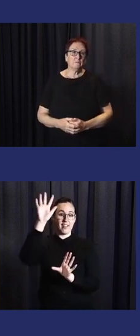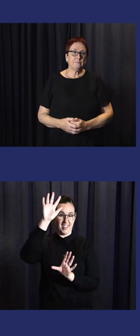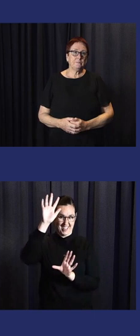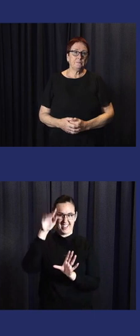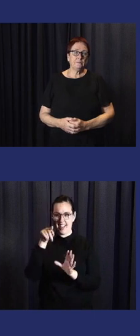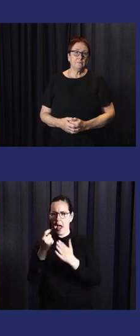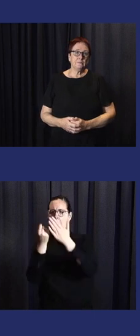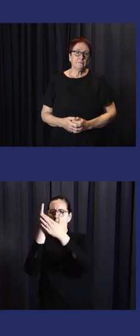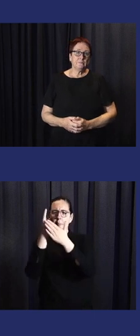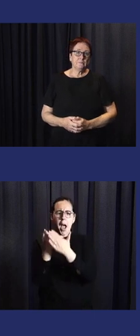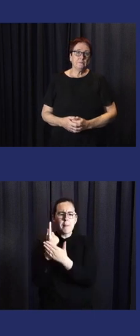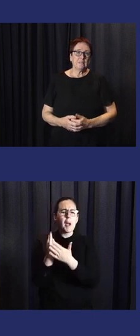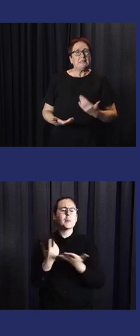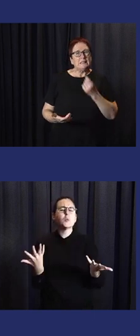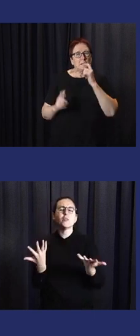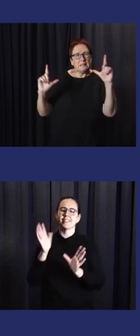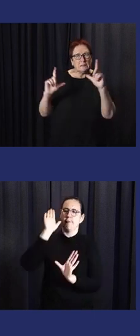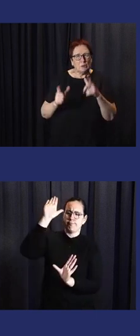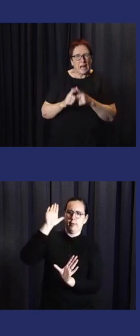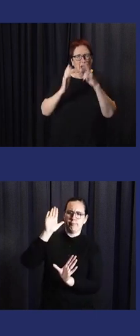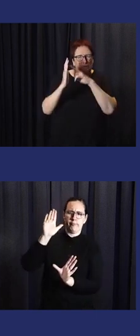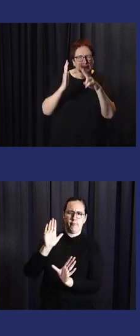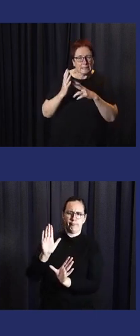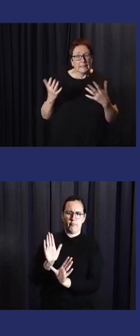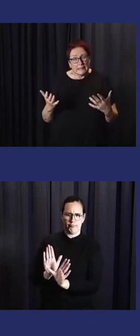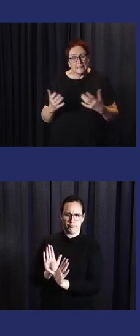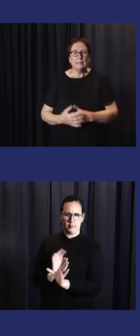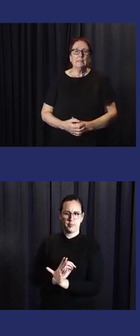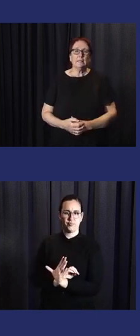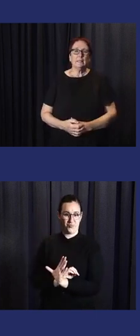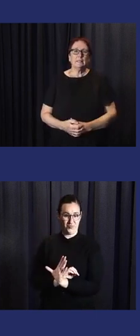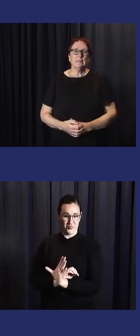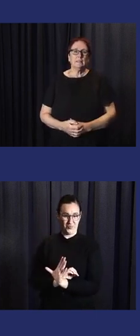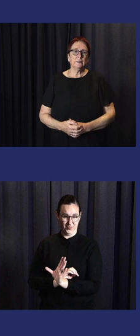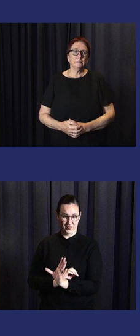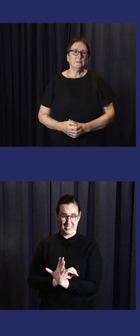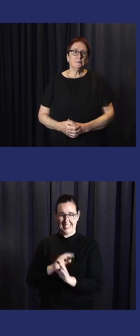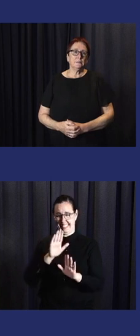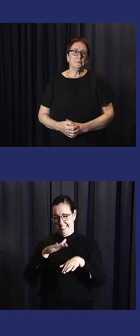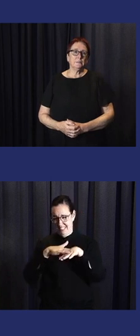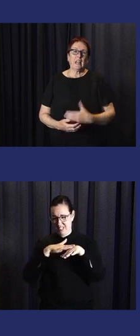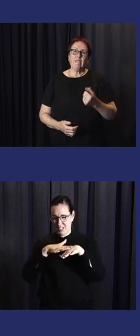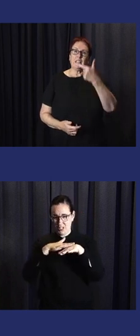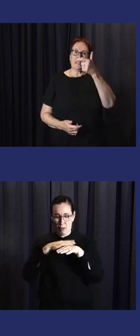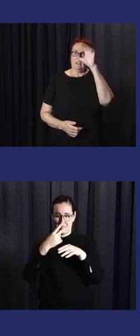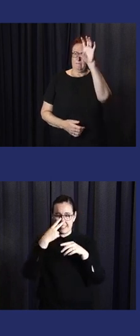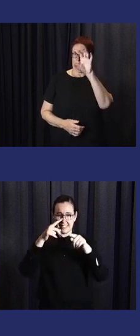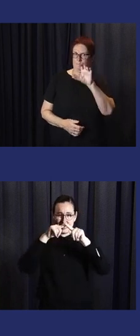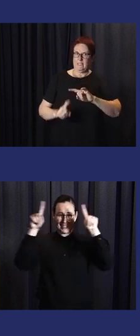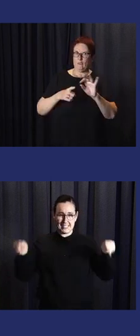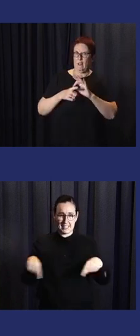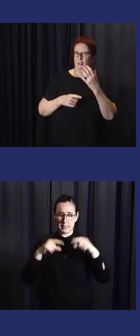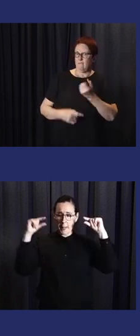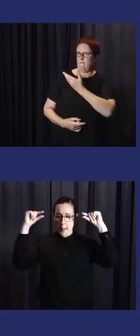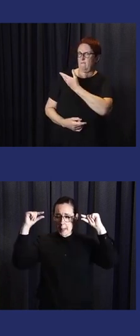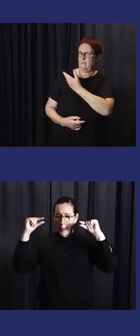in the region. You can see here. Maybe the water is a little bit small. So